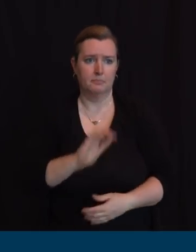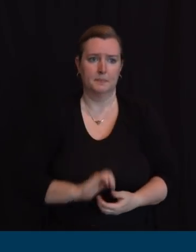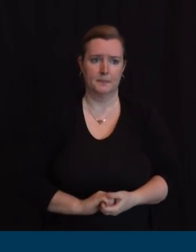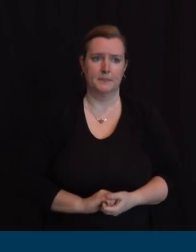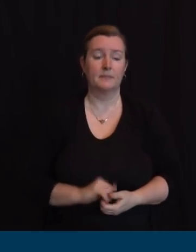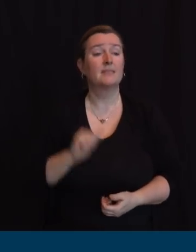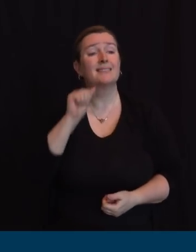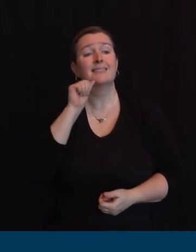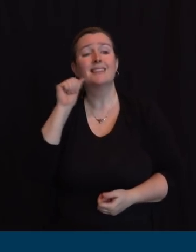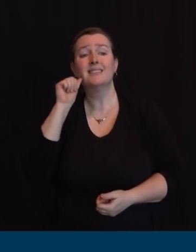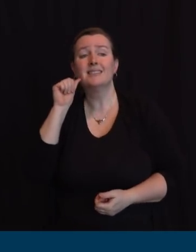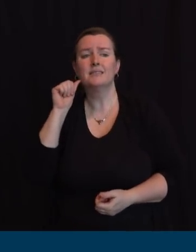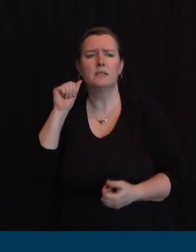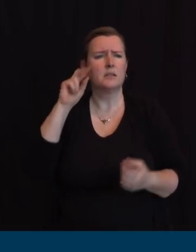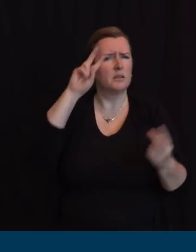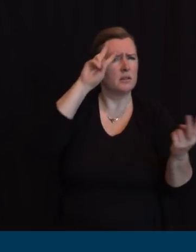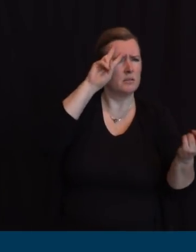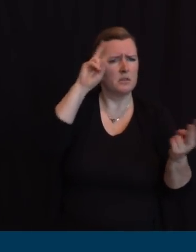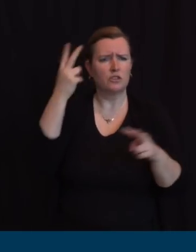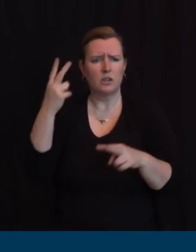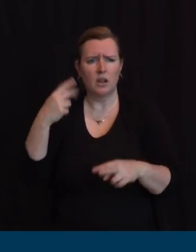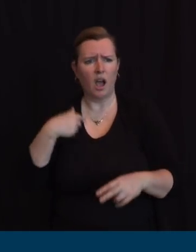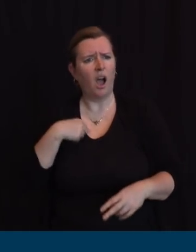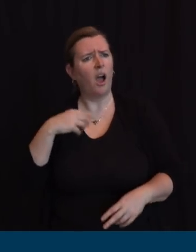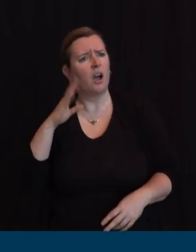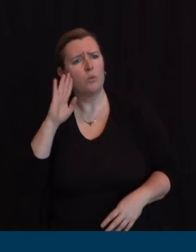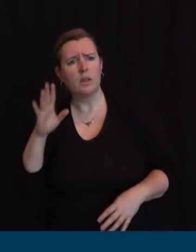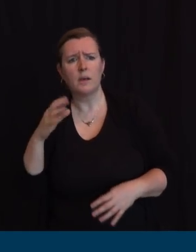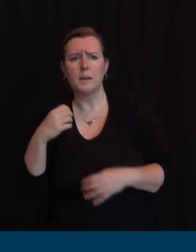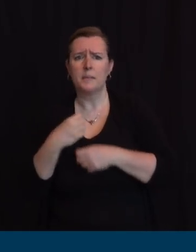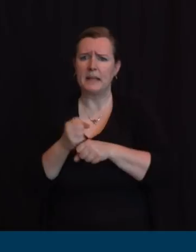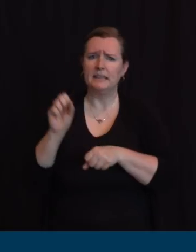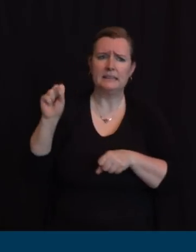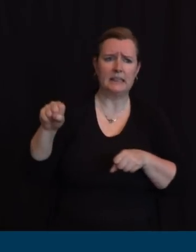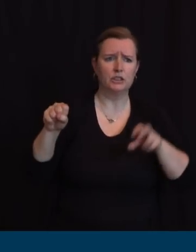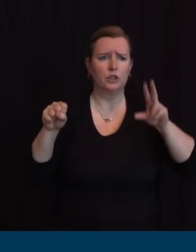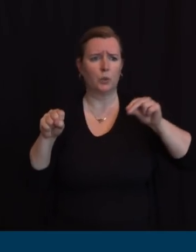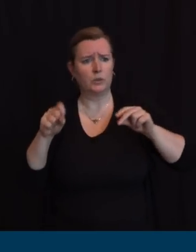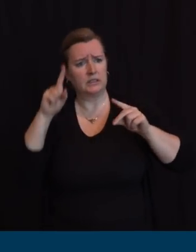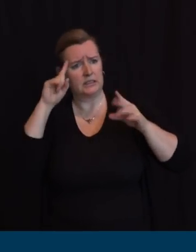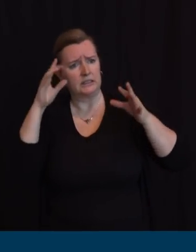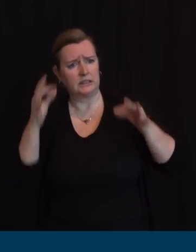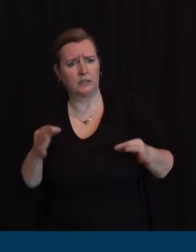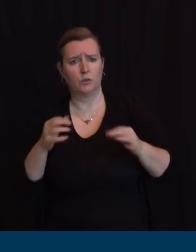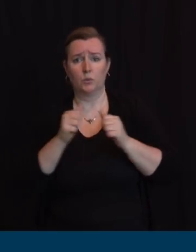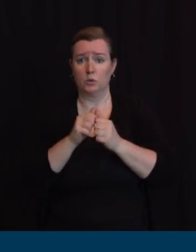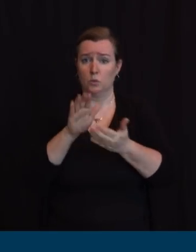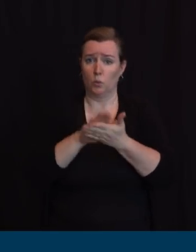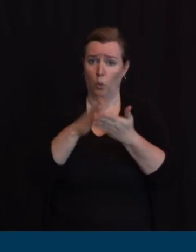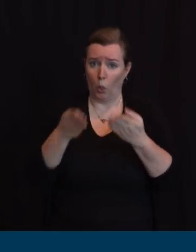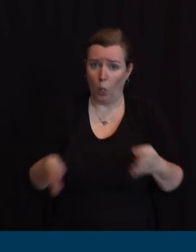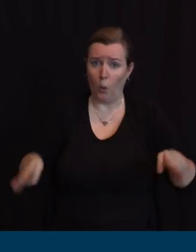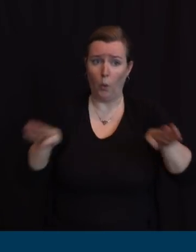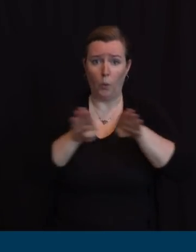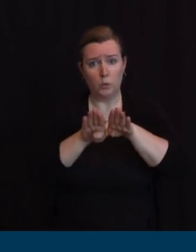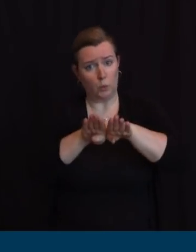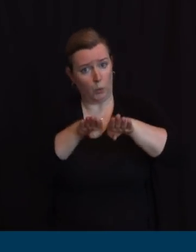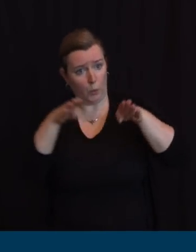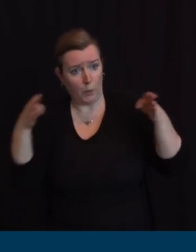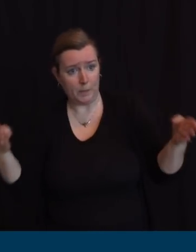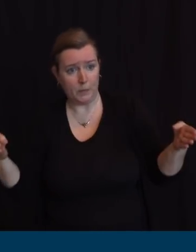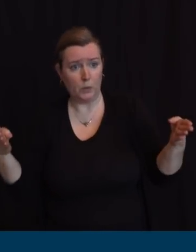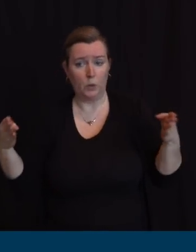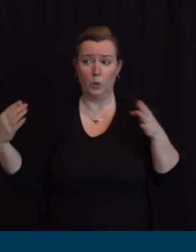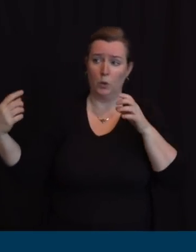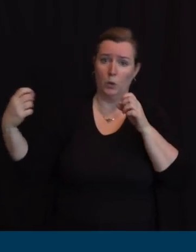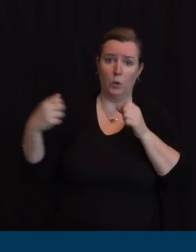saying, we'll make a binary yes, no decision on whether or not we're going to close or stay remote for the rest of the year. That's actually not the